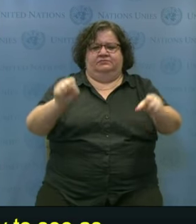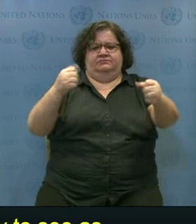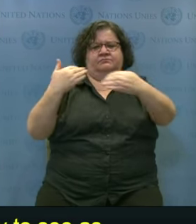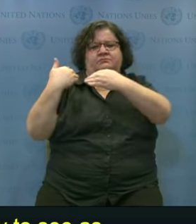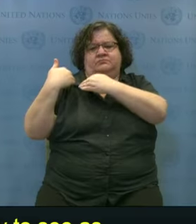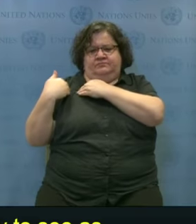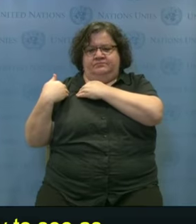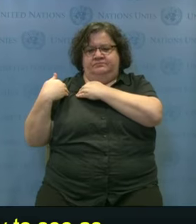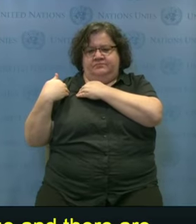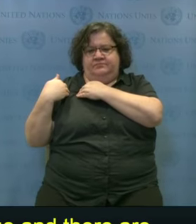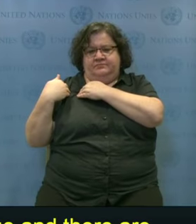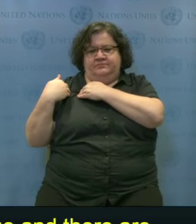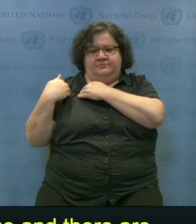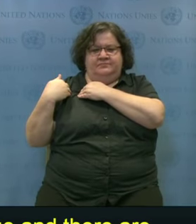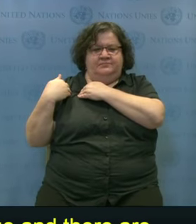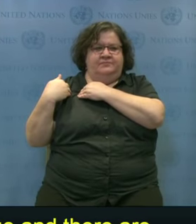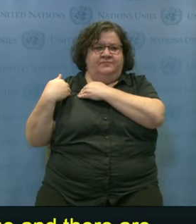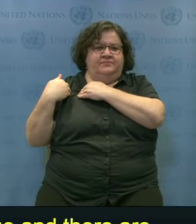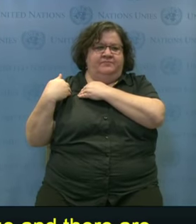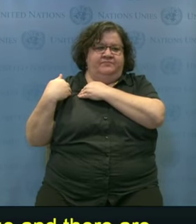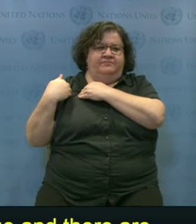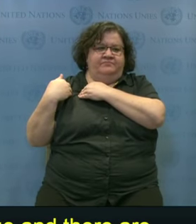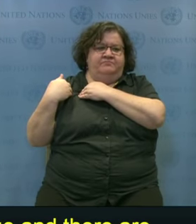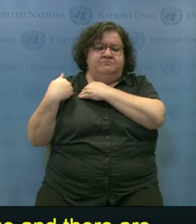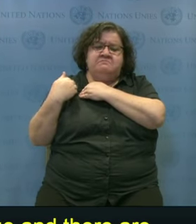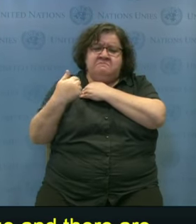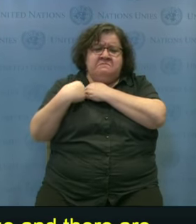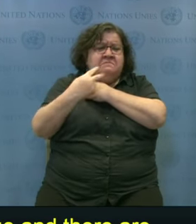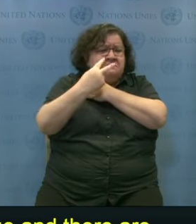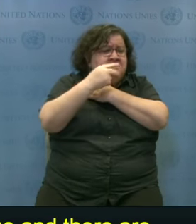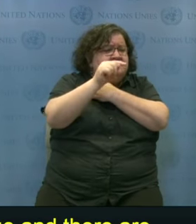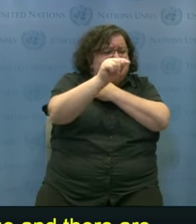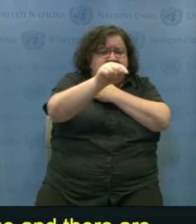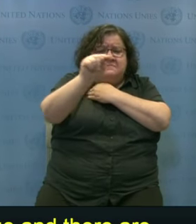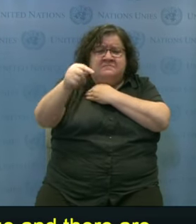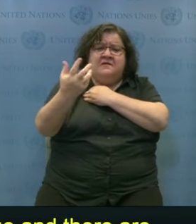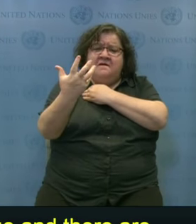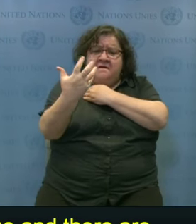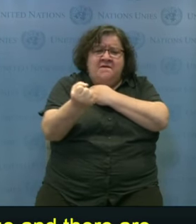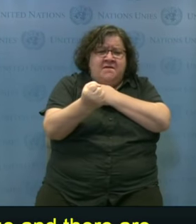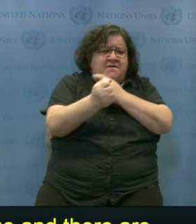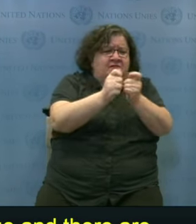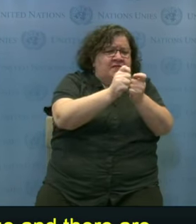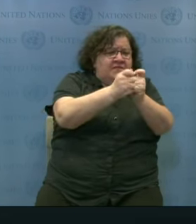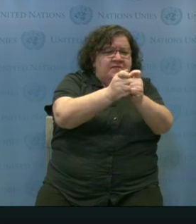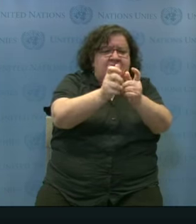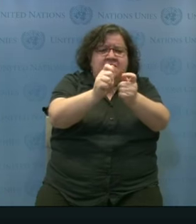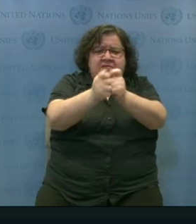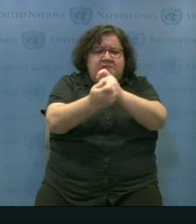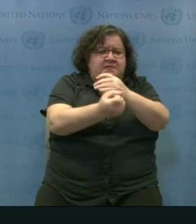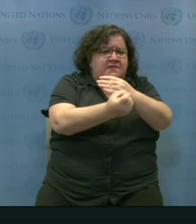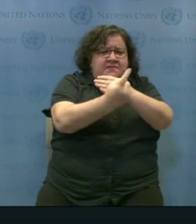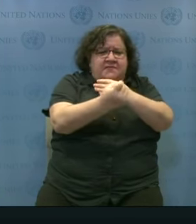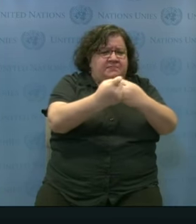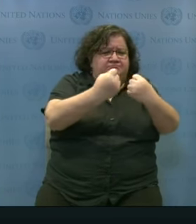Some of these actions are being taken. We have five minutes today to make our statement.